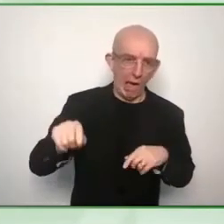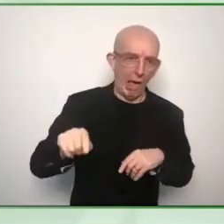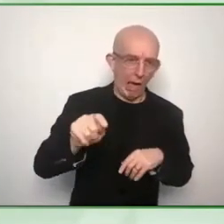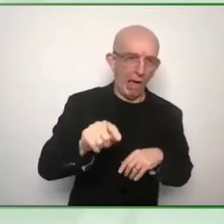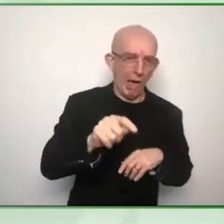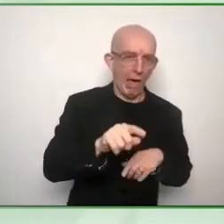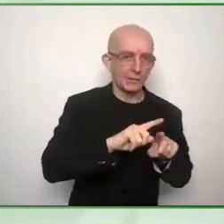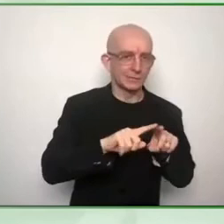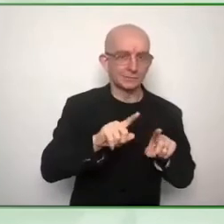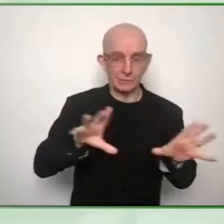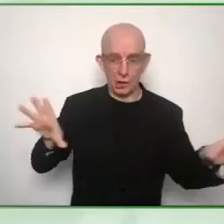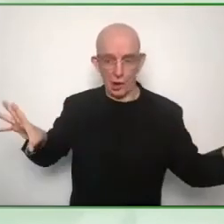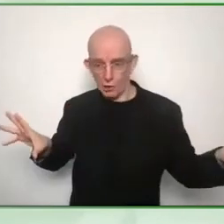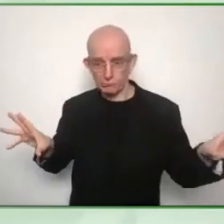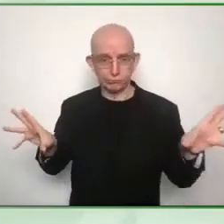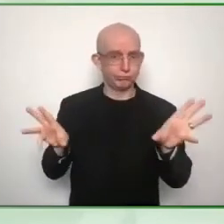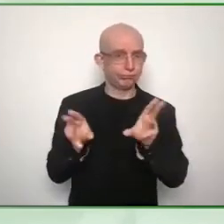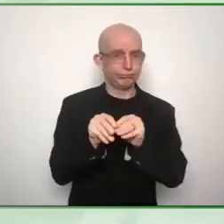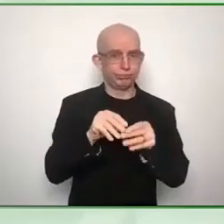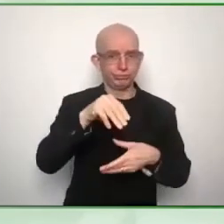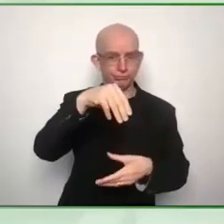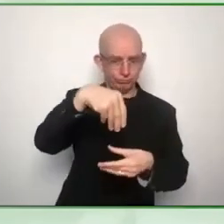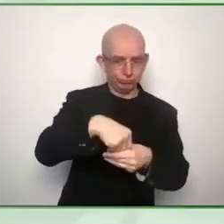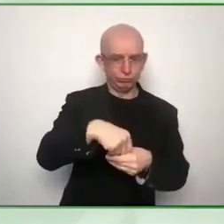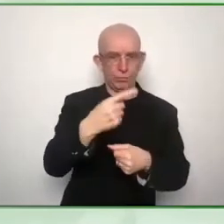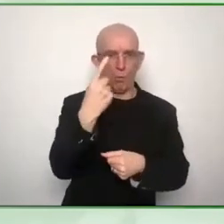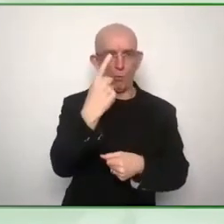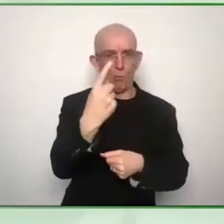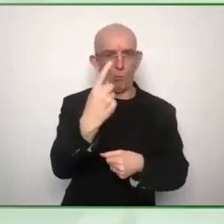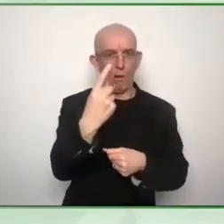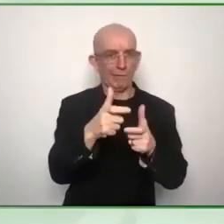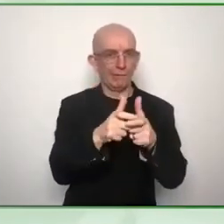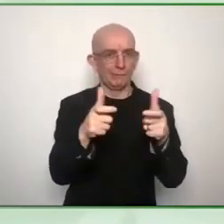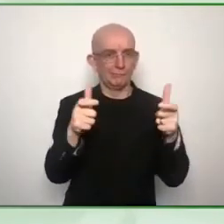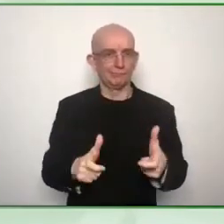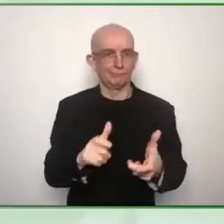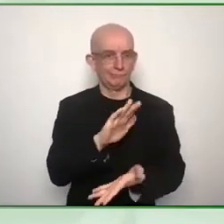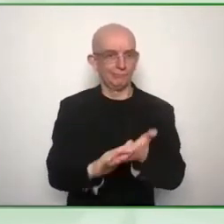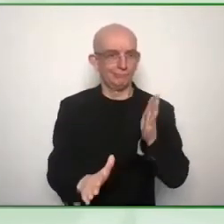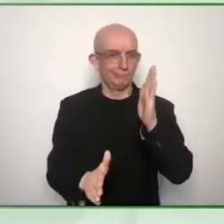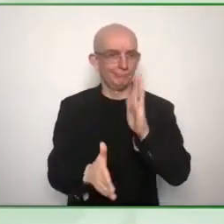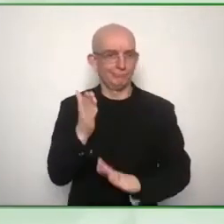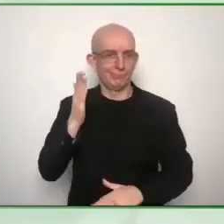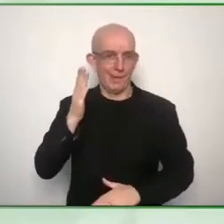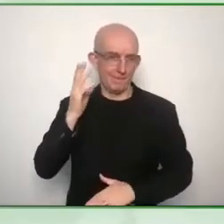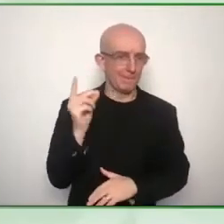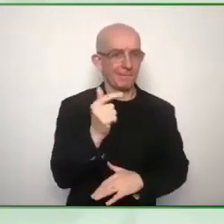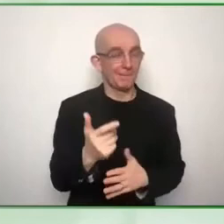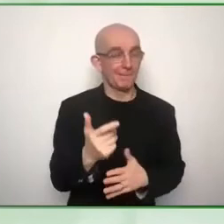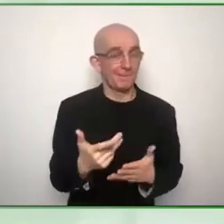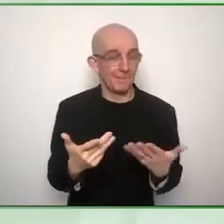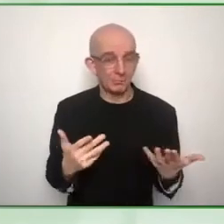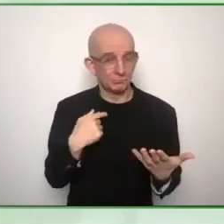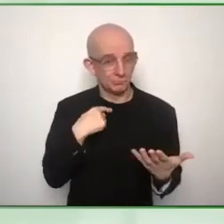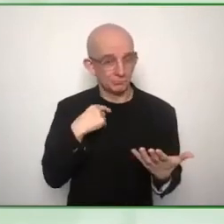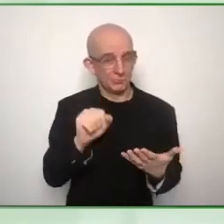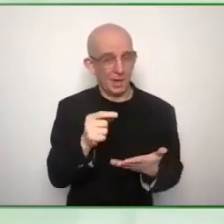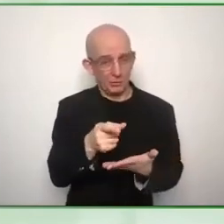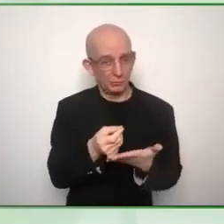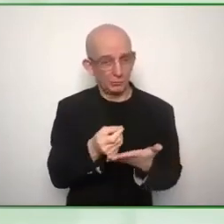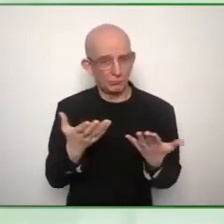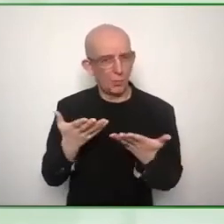resource perhaps you can you know give us some um use usage statistics in that sense yeah